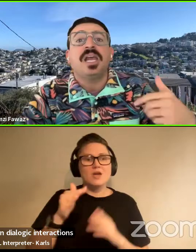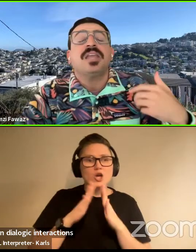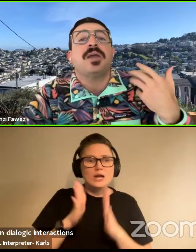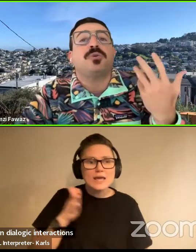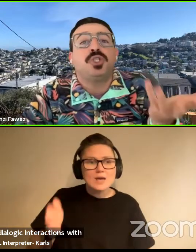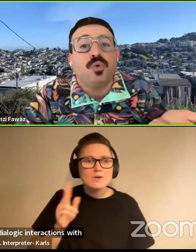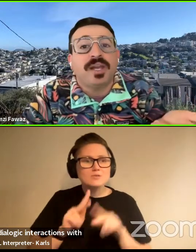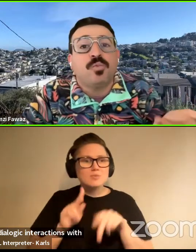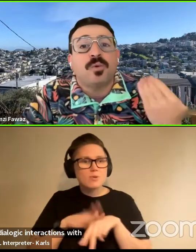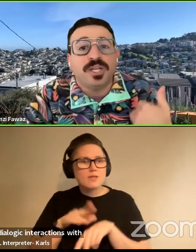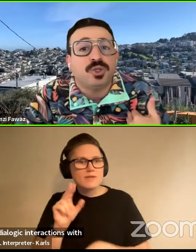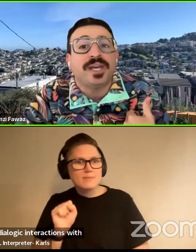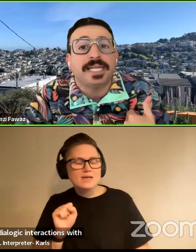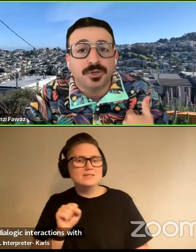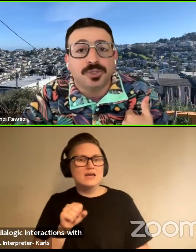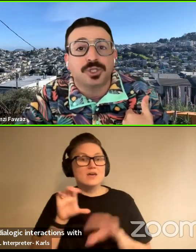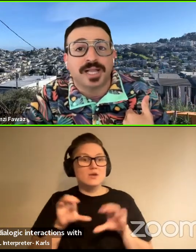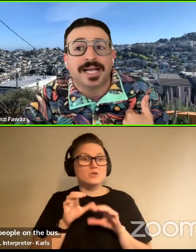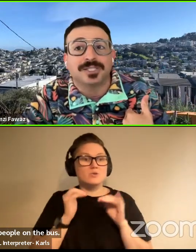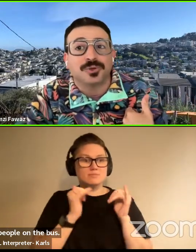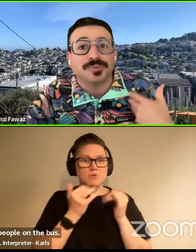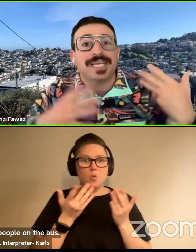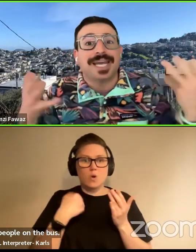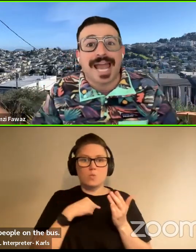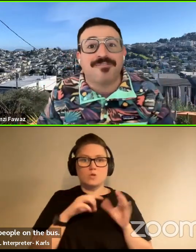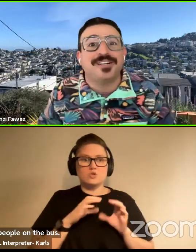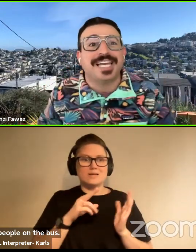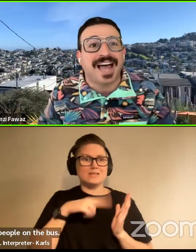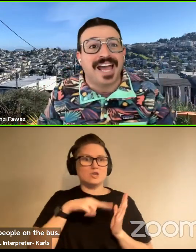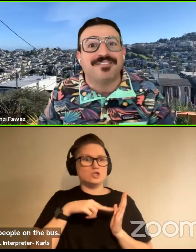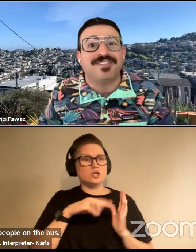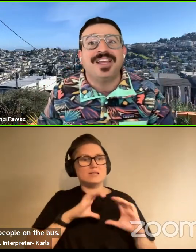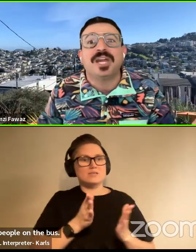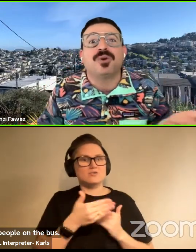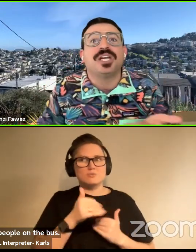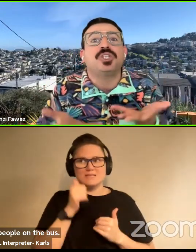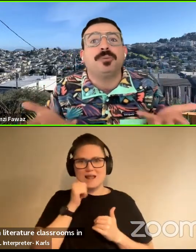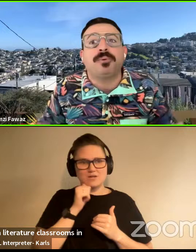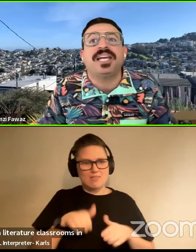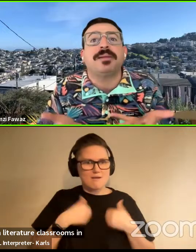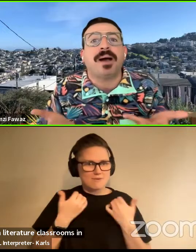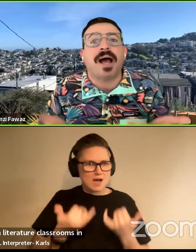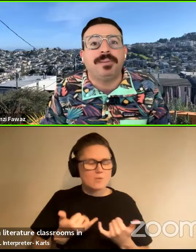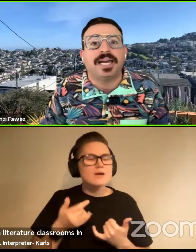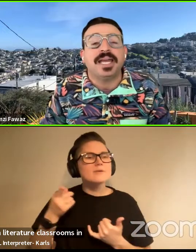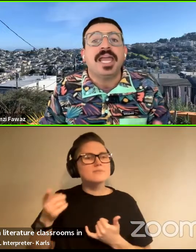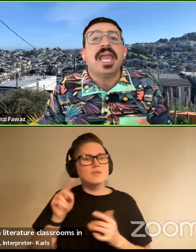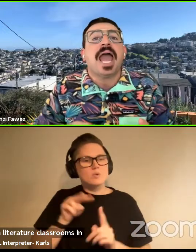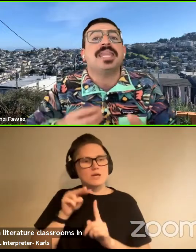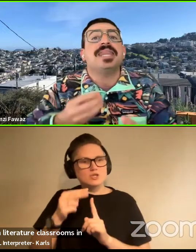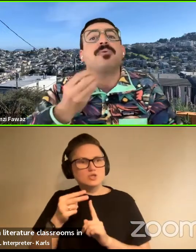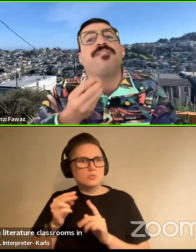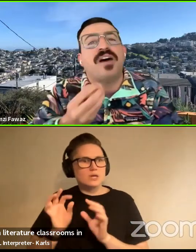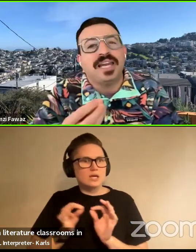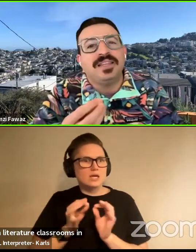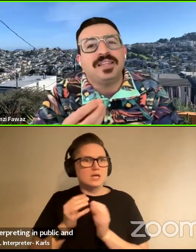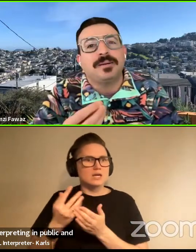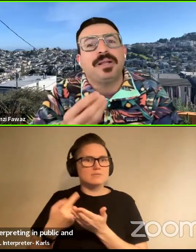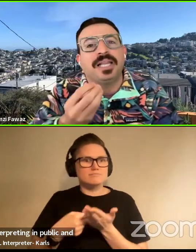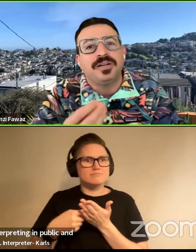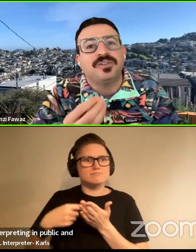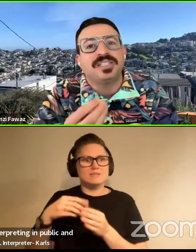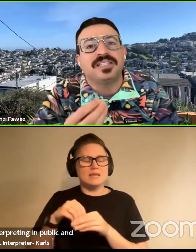on the bus. They were doing what we do in literature classrooms in everyday life. They were interpreting in public and that